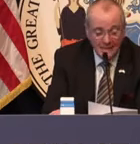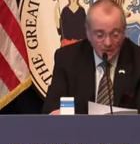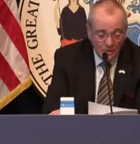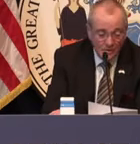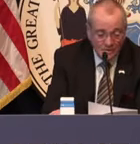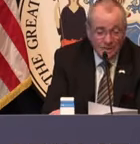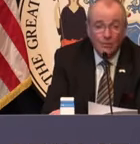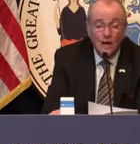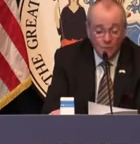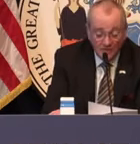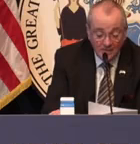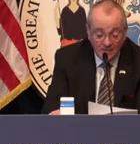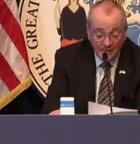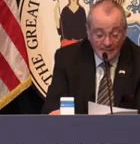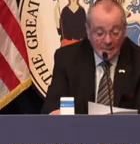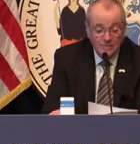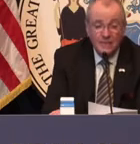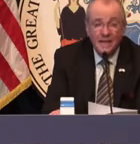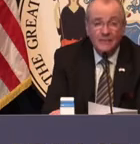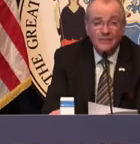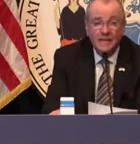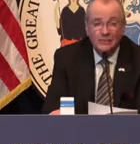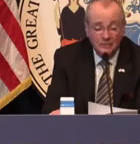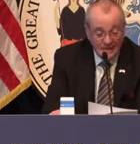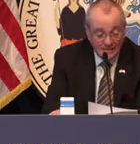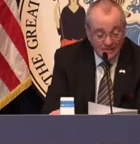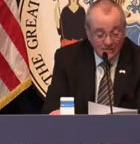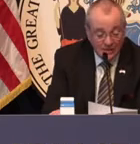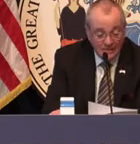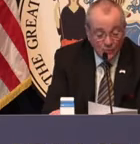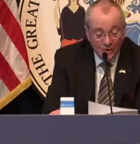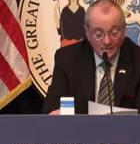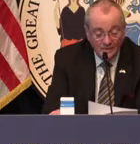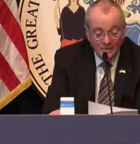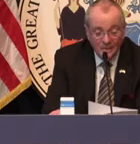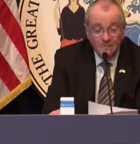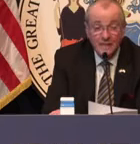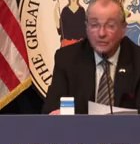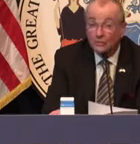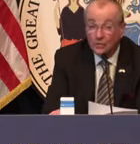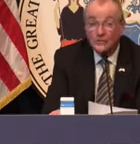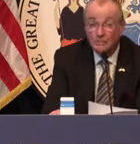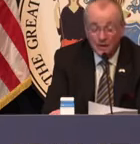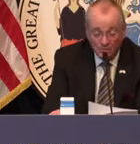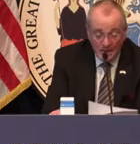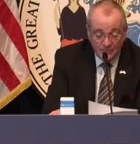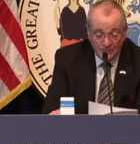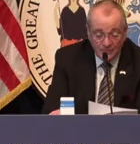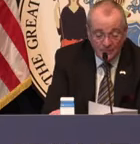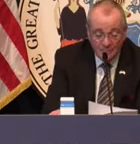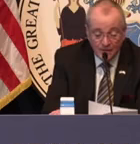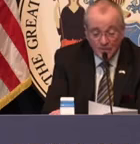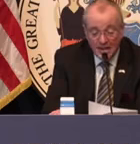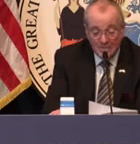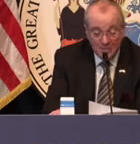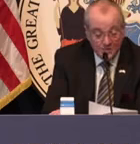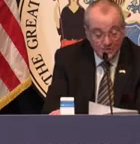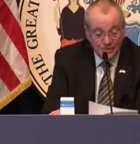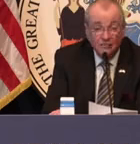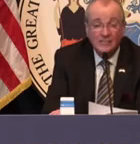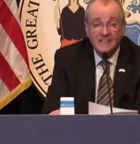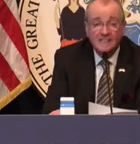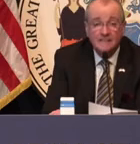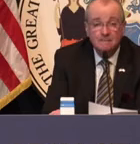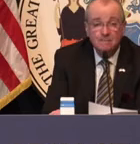born in Managua, Nicaragua, and came to the United States in 1971 in search of a better life and better job